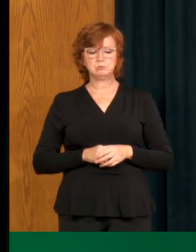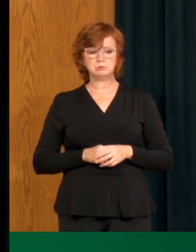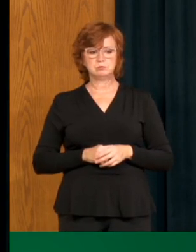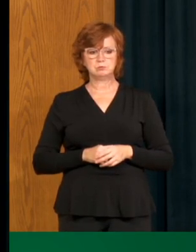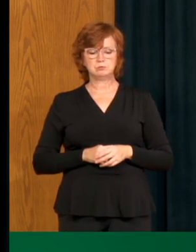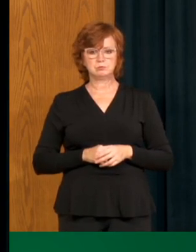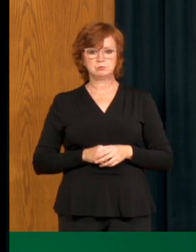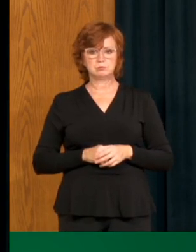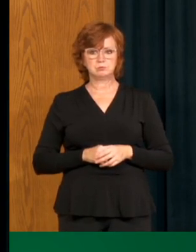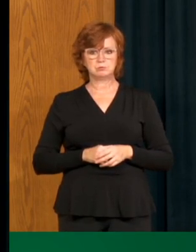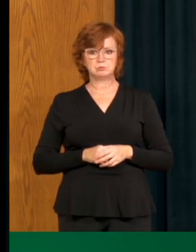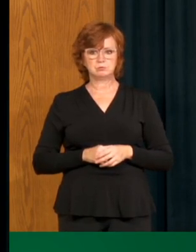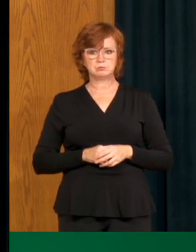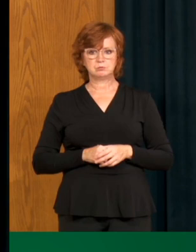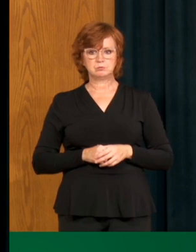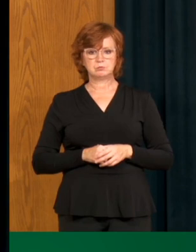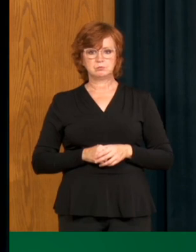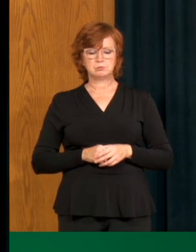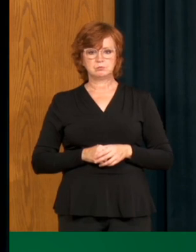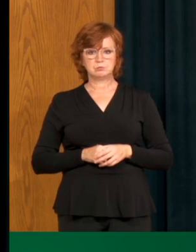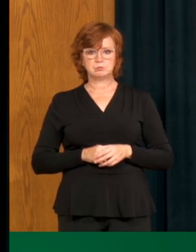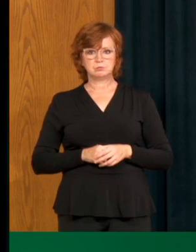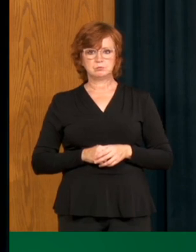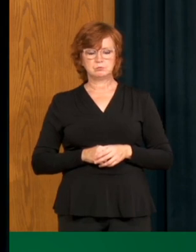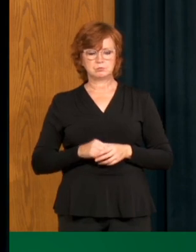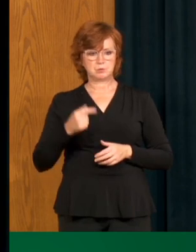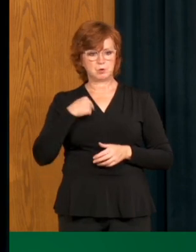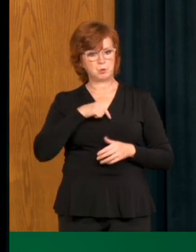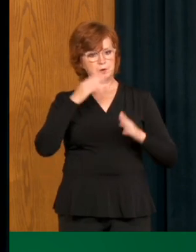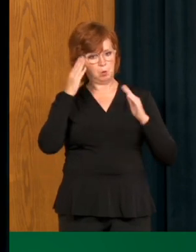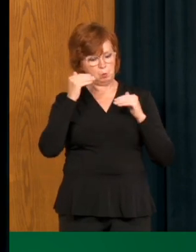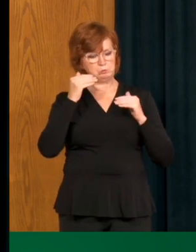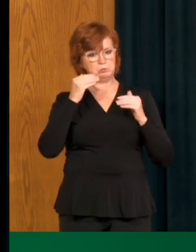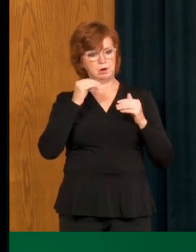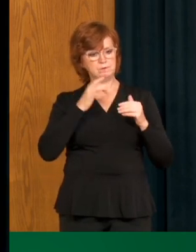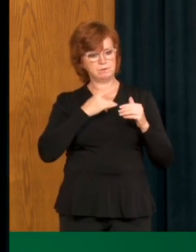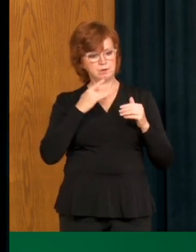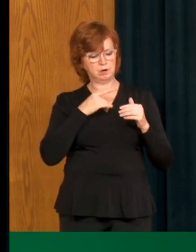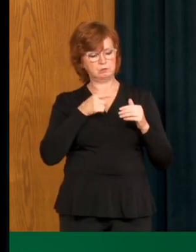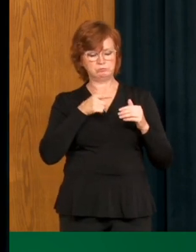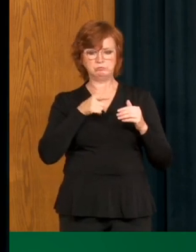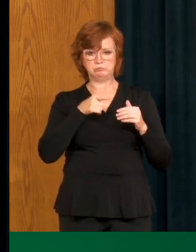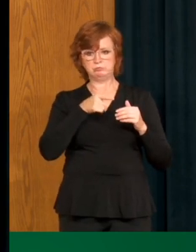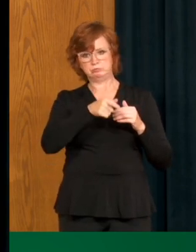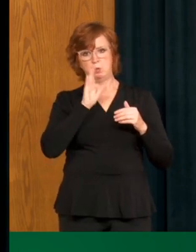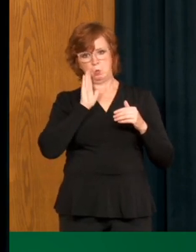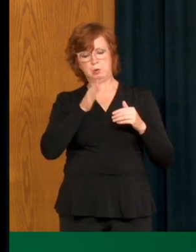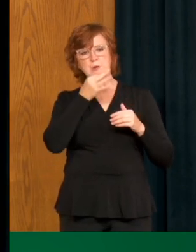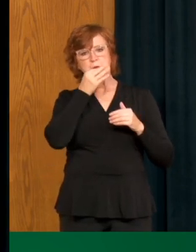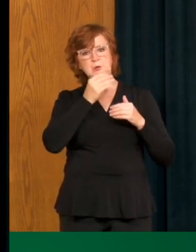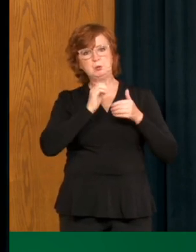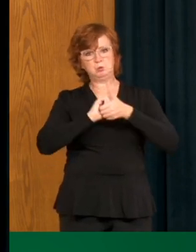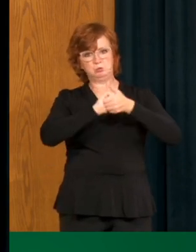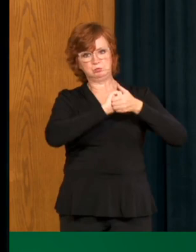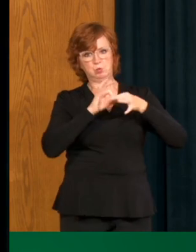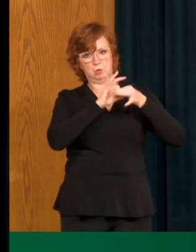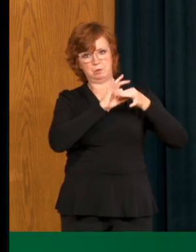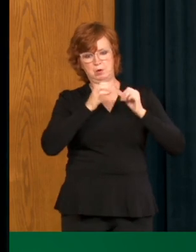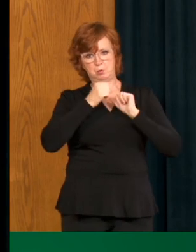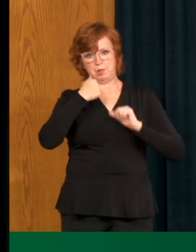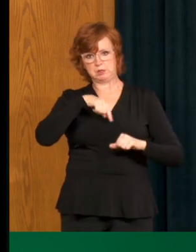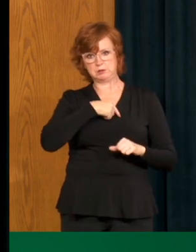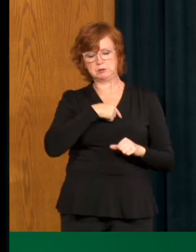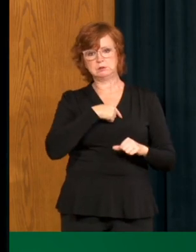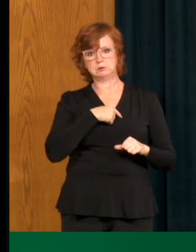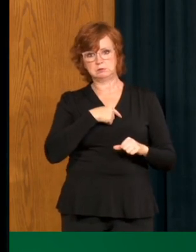be, uh, you know, vast collaboration and vast working together across these provinces. It is in the best interest of not only the health and safety of the individuals that,